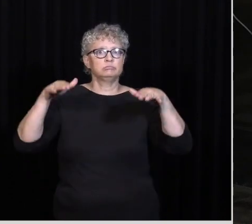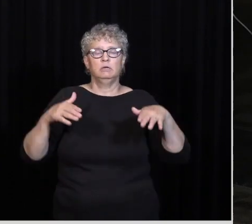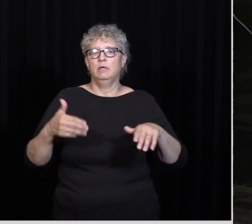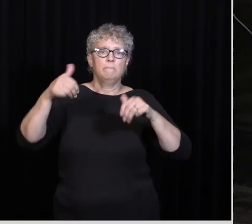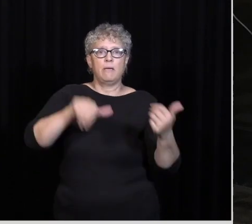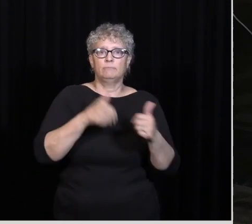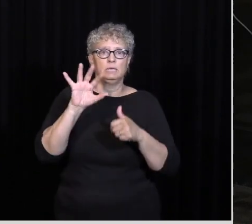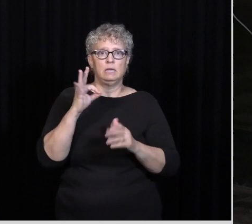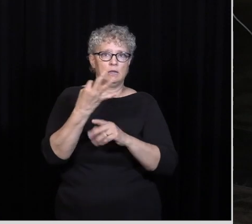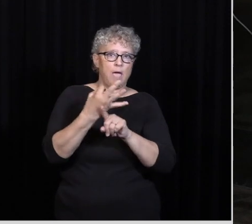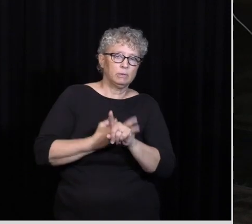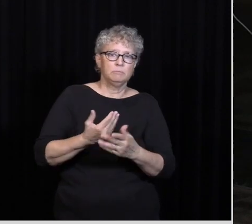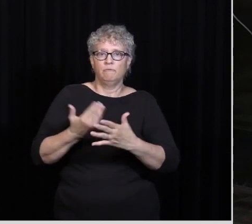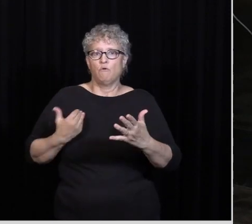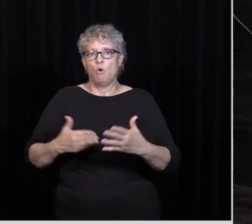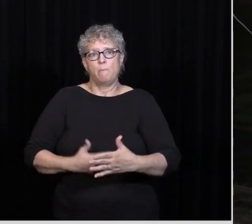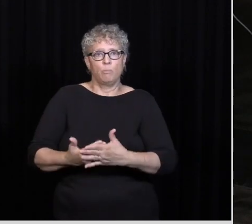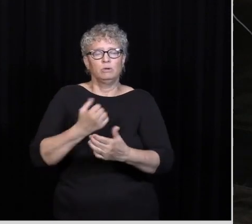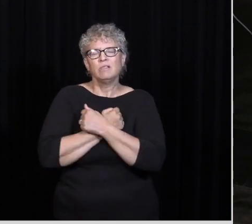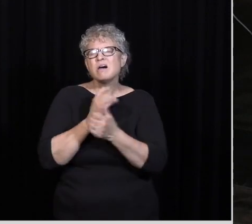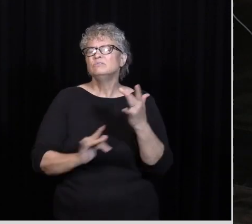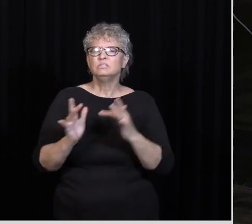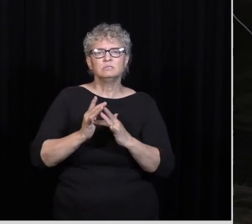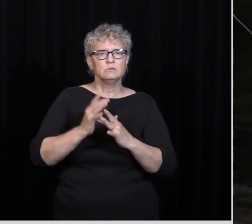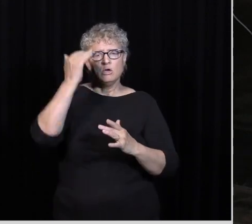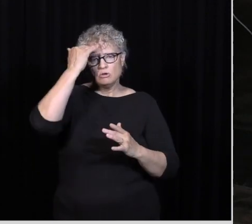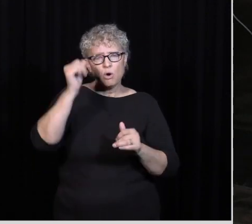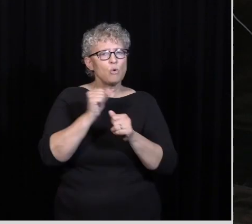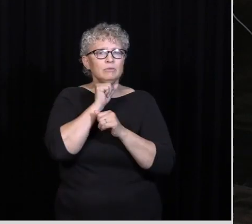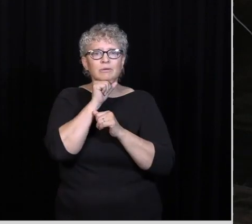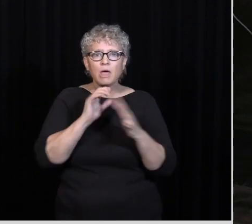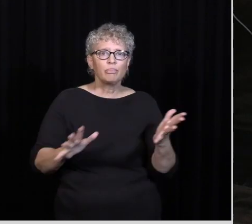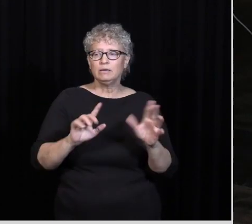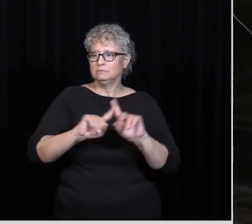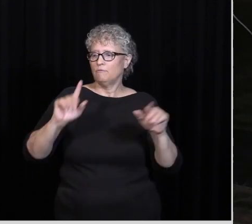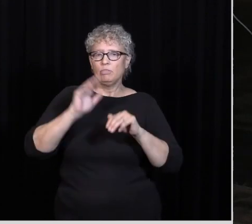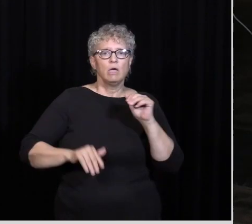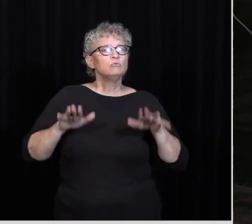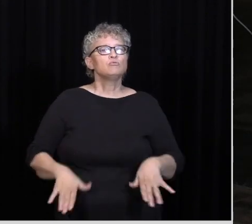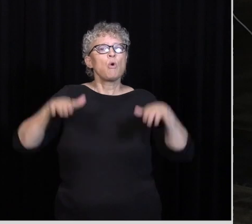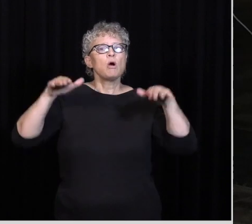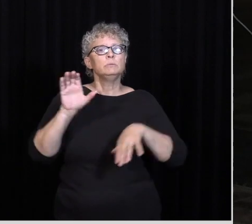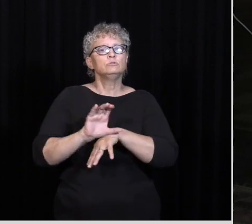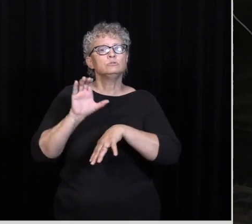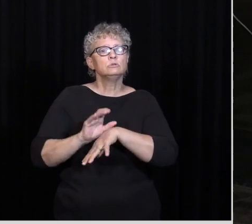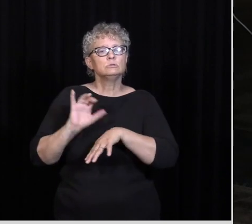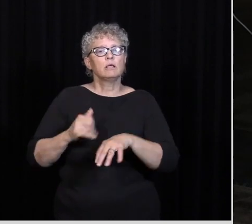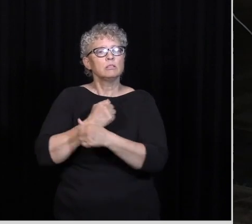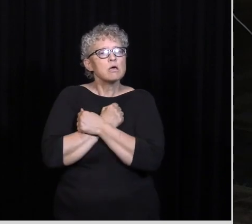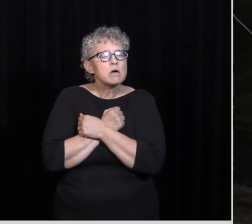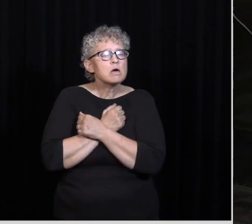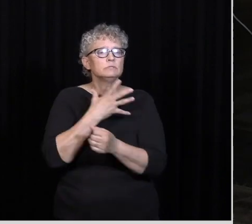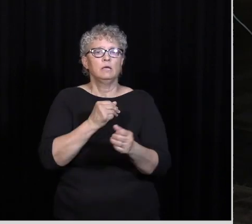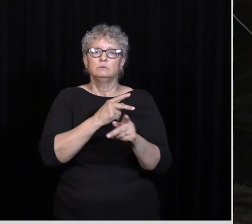Nine months before they were born They love Jesus They know nothing Apart from what it's like To grow up In a church That loves them